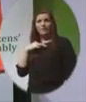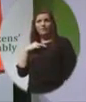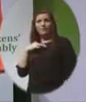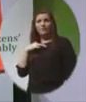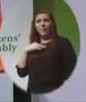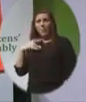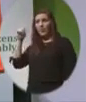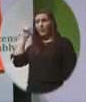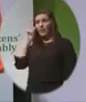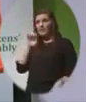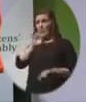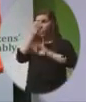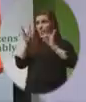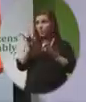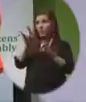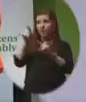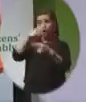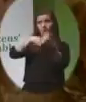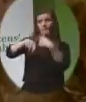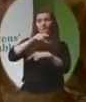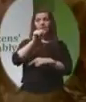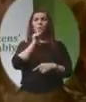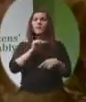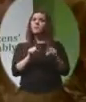that's a question each one of us has to answer.